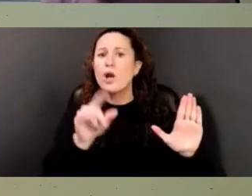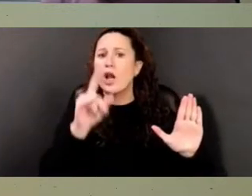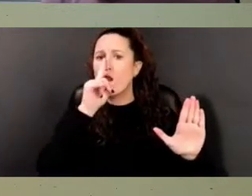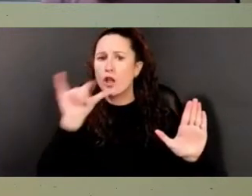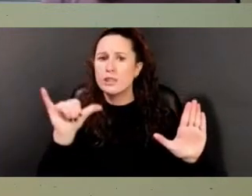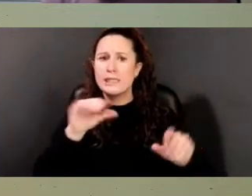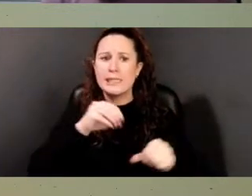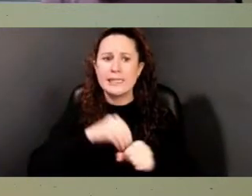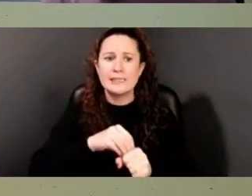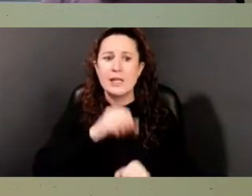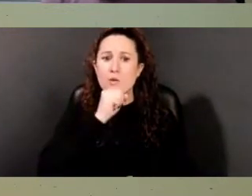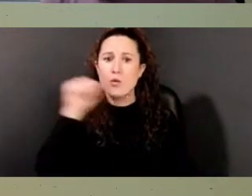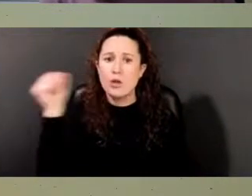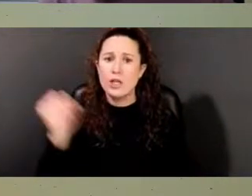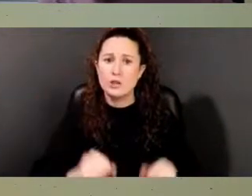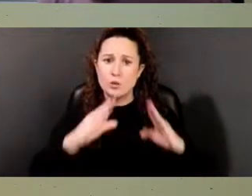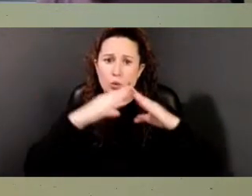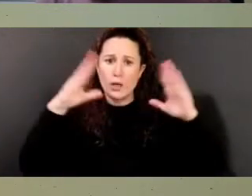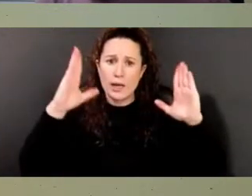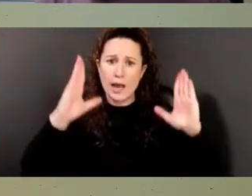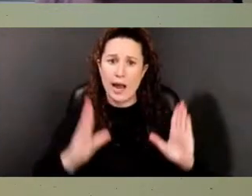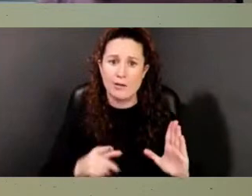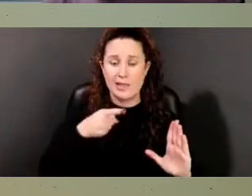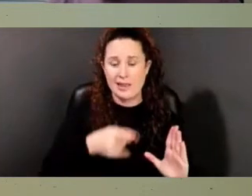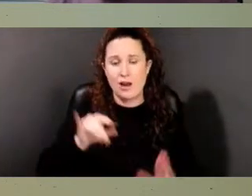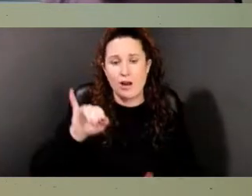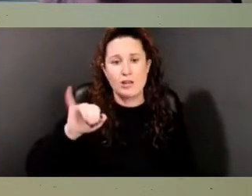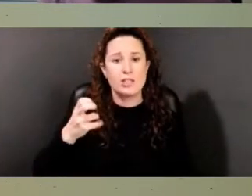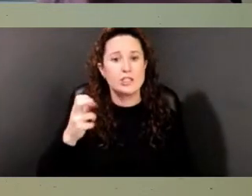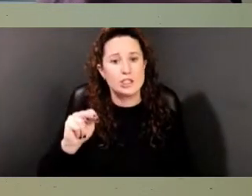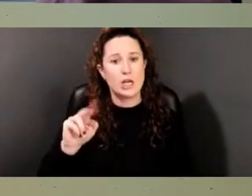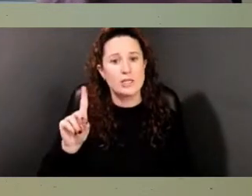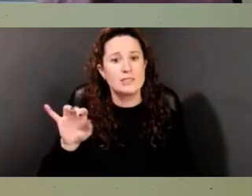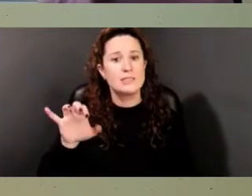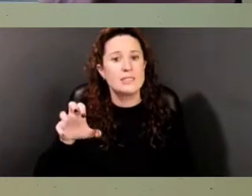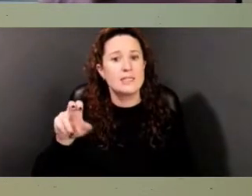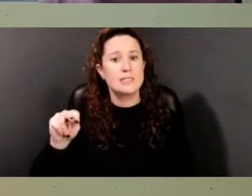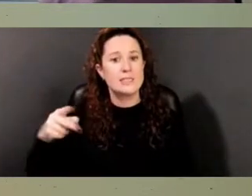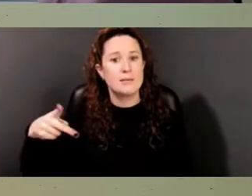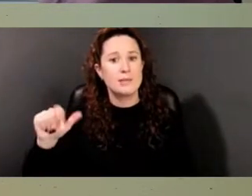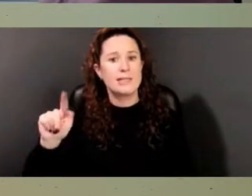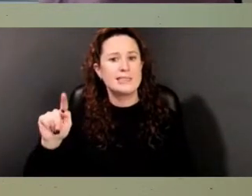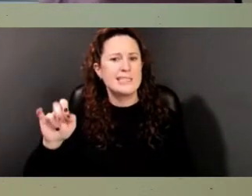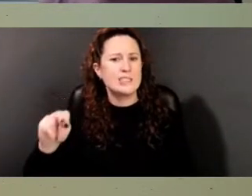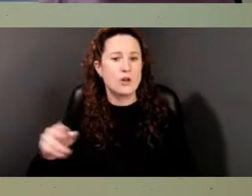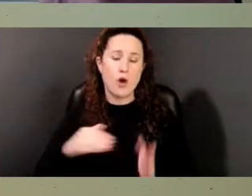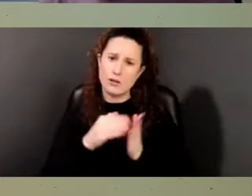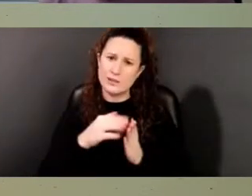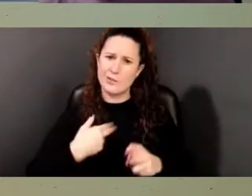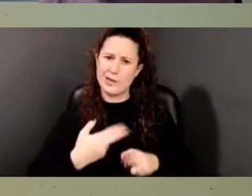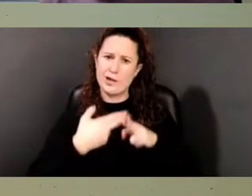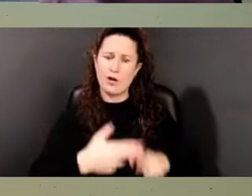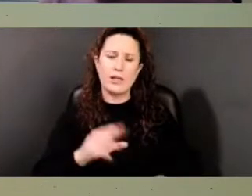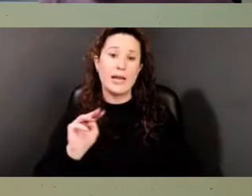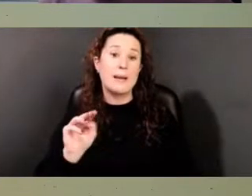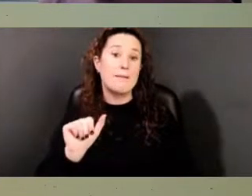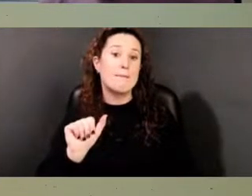the historic house at the John Dickinson Plantation. It's often called a mansion. And throughout my presentation, I'll use both